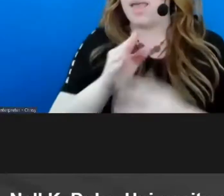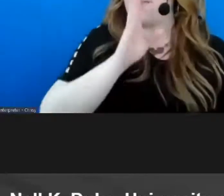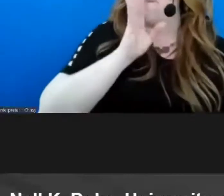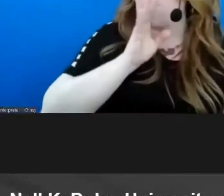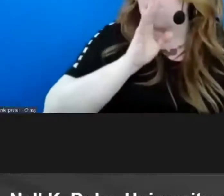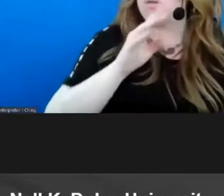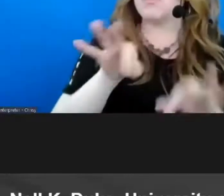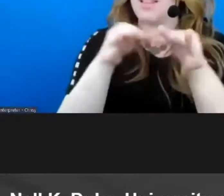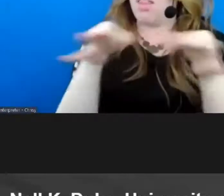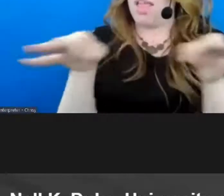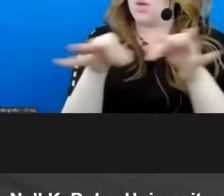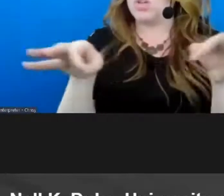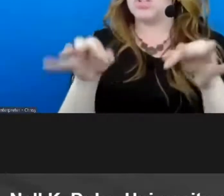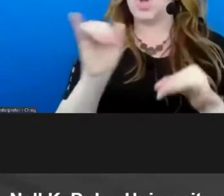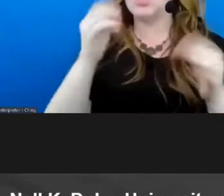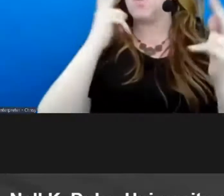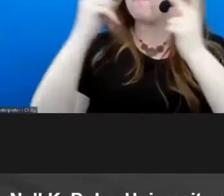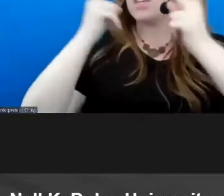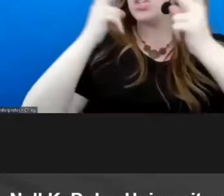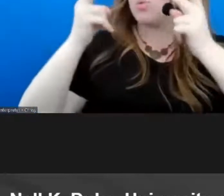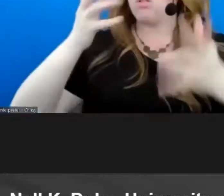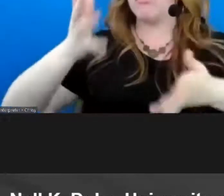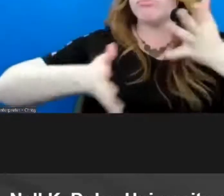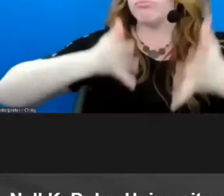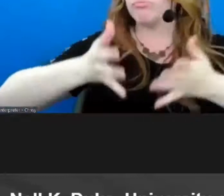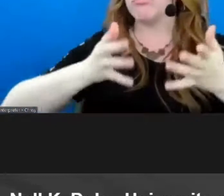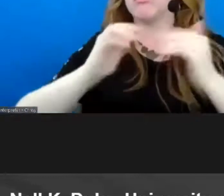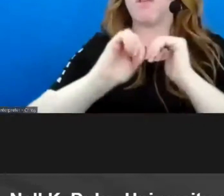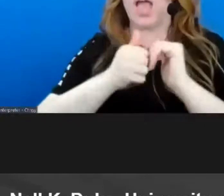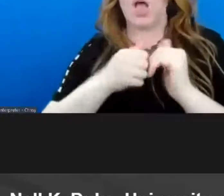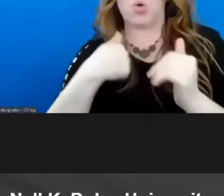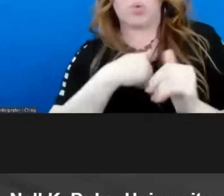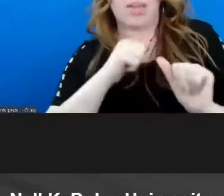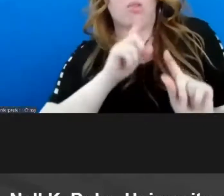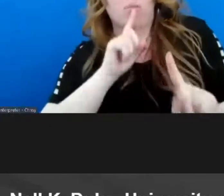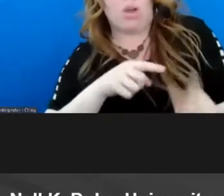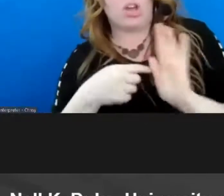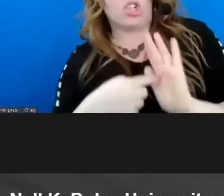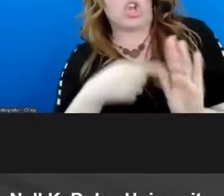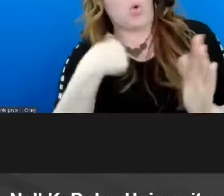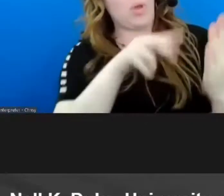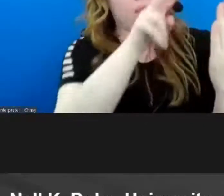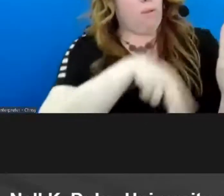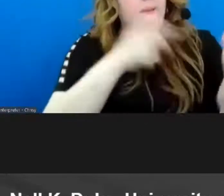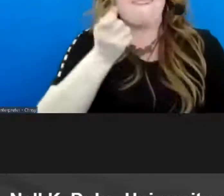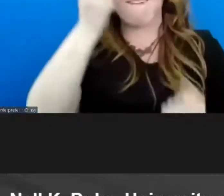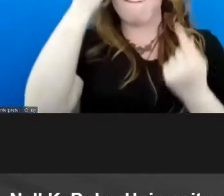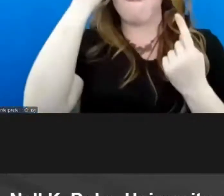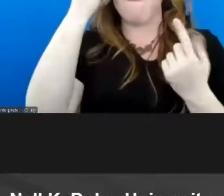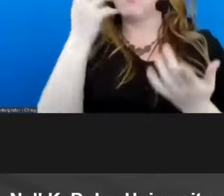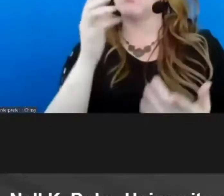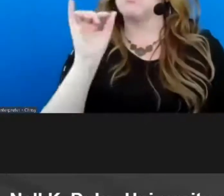language there i'm also thinking about visual ways that we can respond to and share our understandings of texts and so on so um definitely